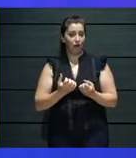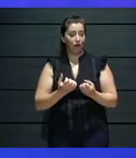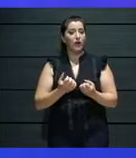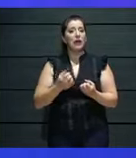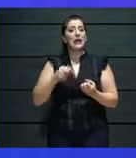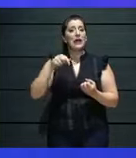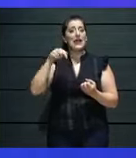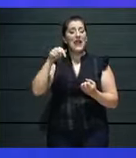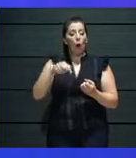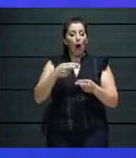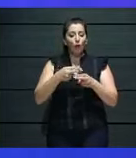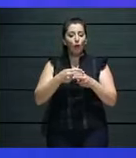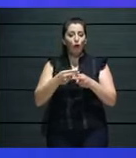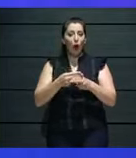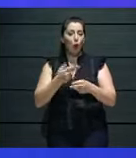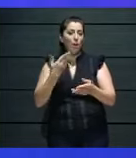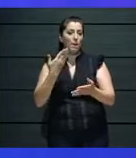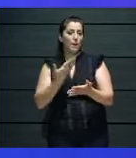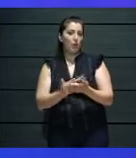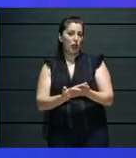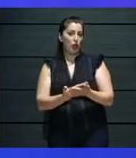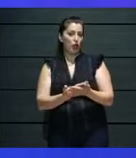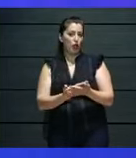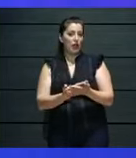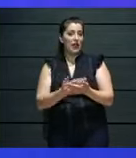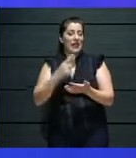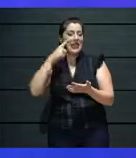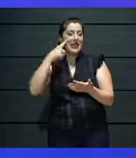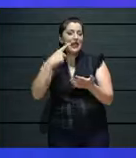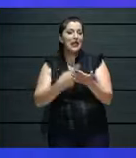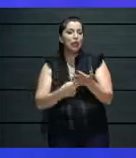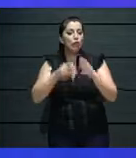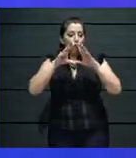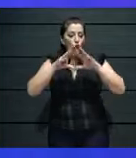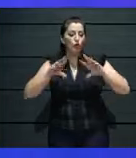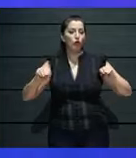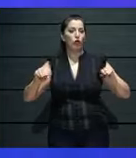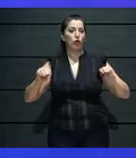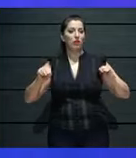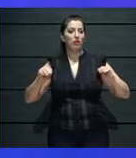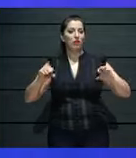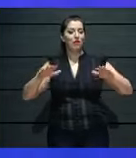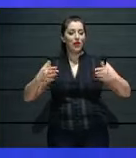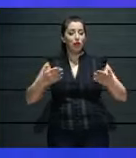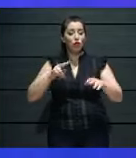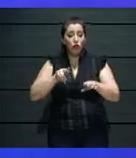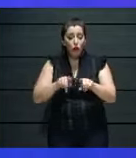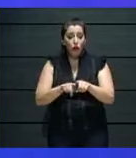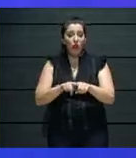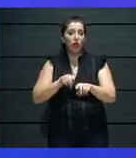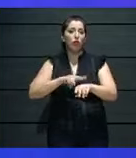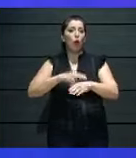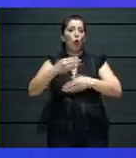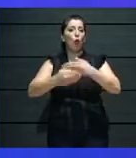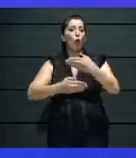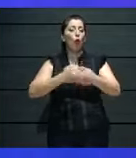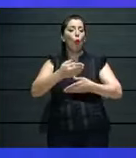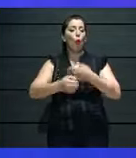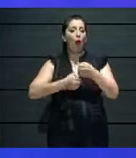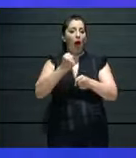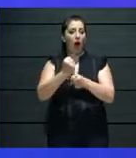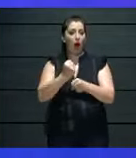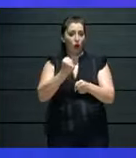conceive the administration of how this money reaches our targets,